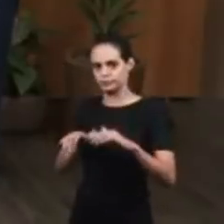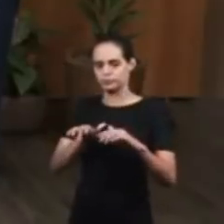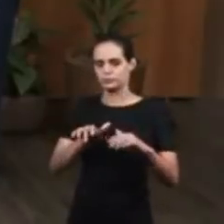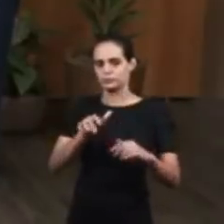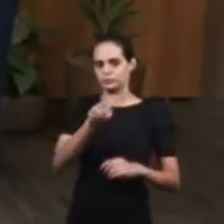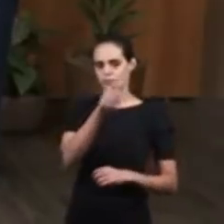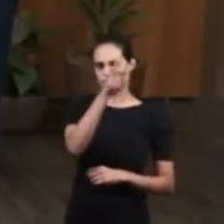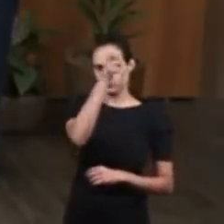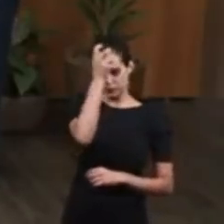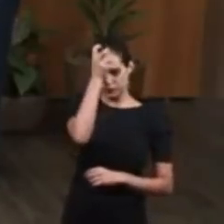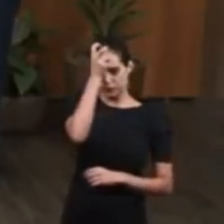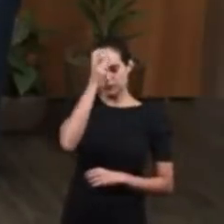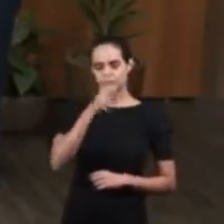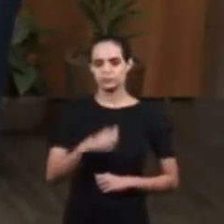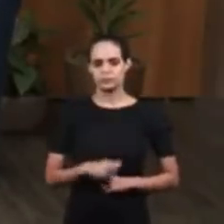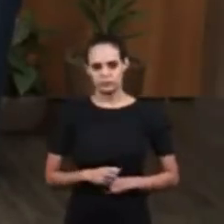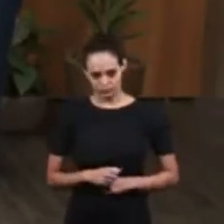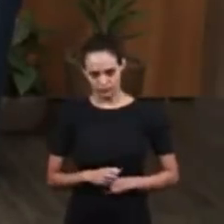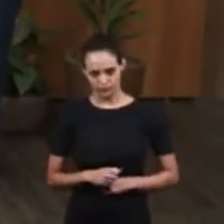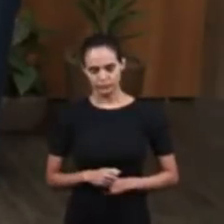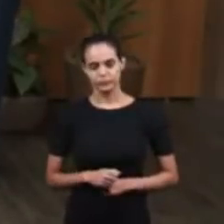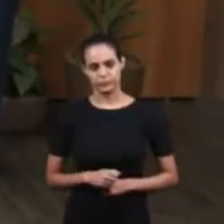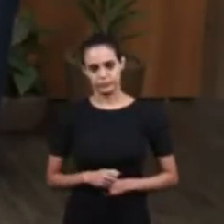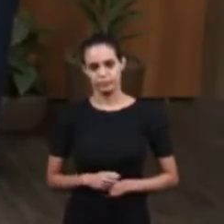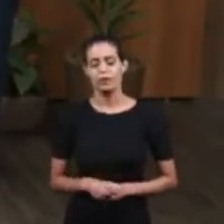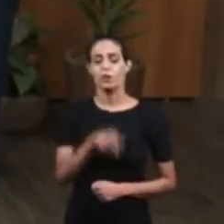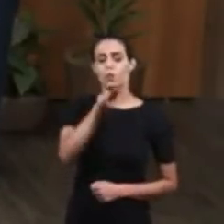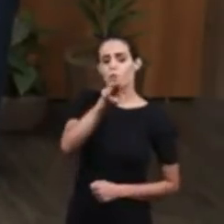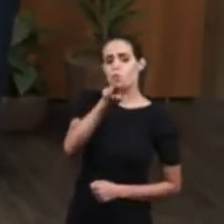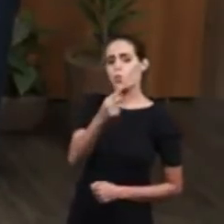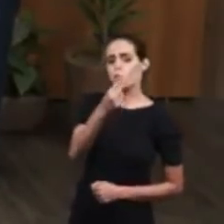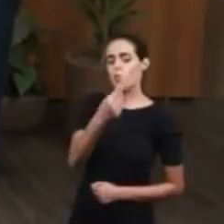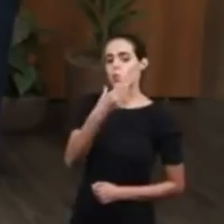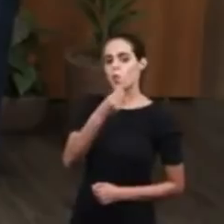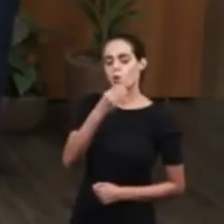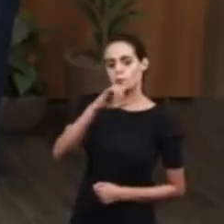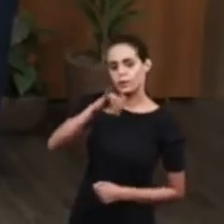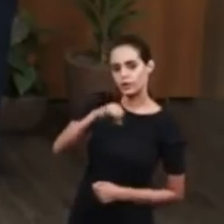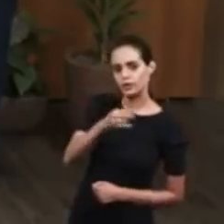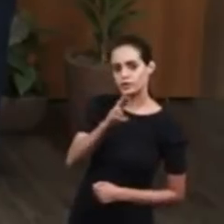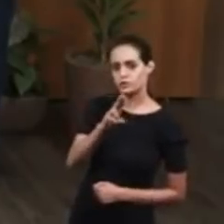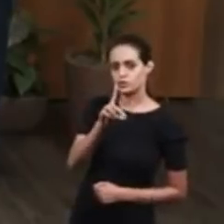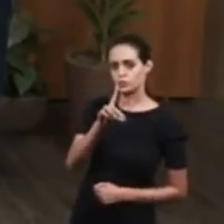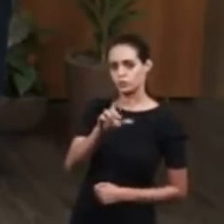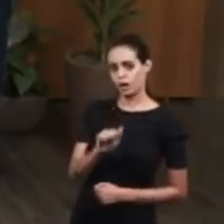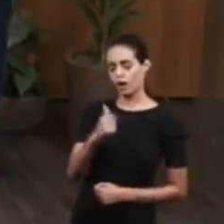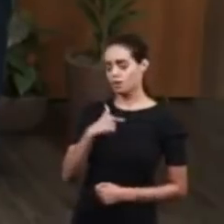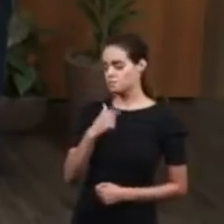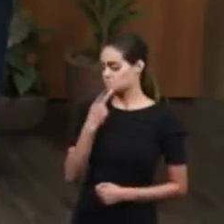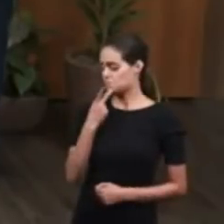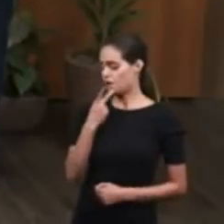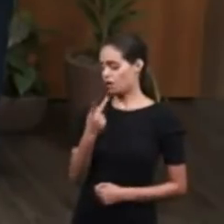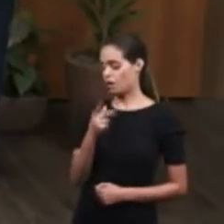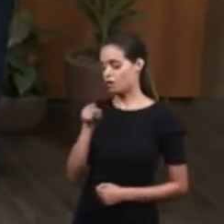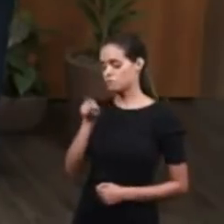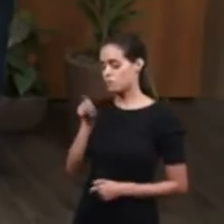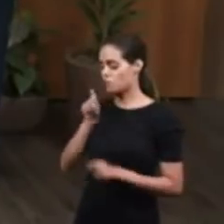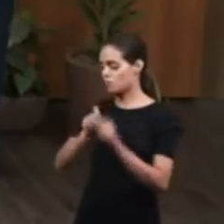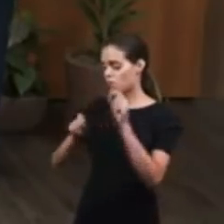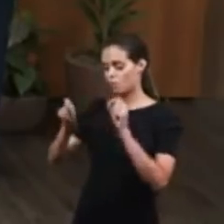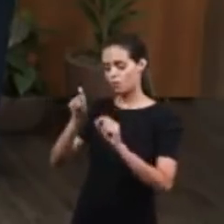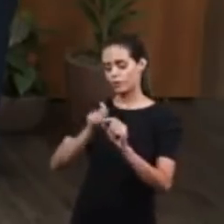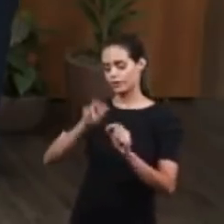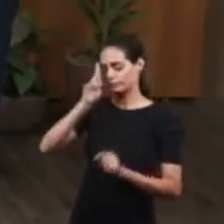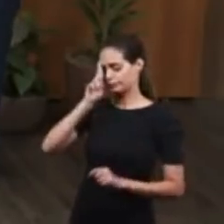When they arrived in Egypt, one of the brothers, Judah, said, What shall we say to our Lord?